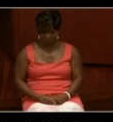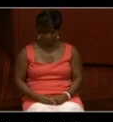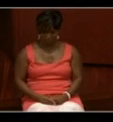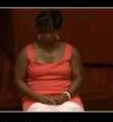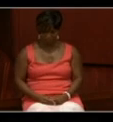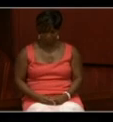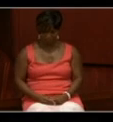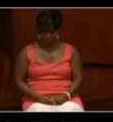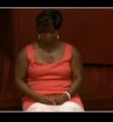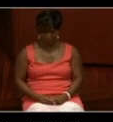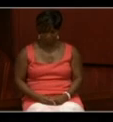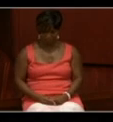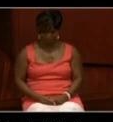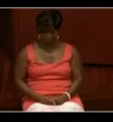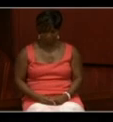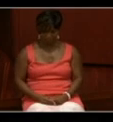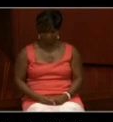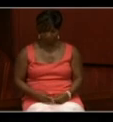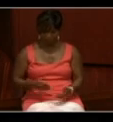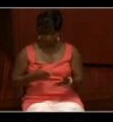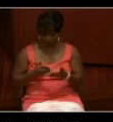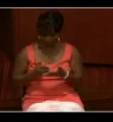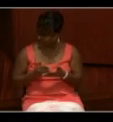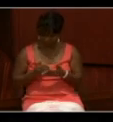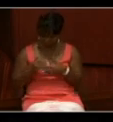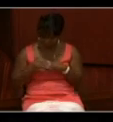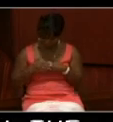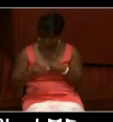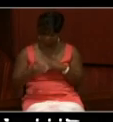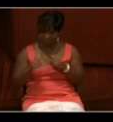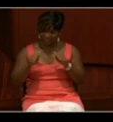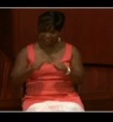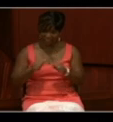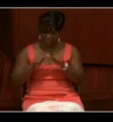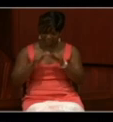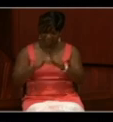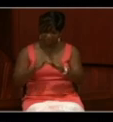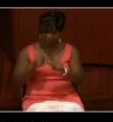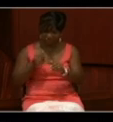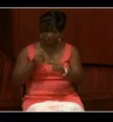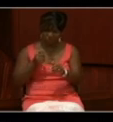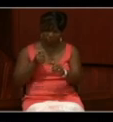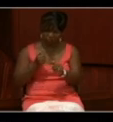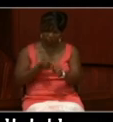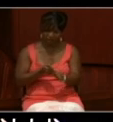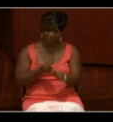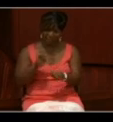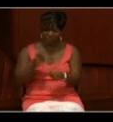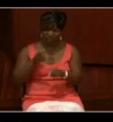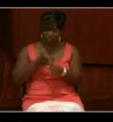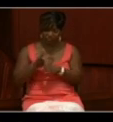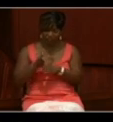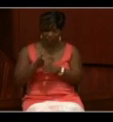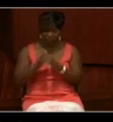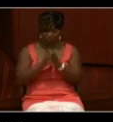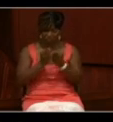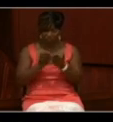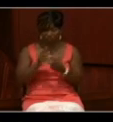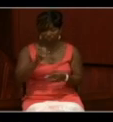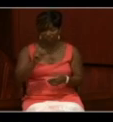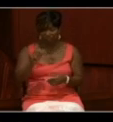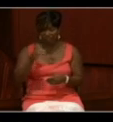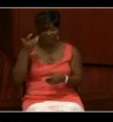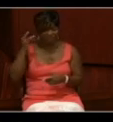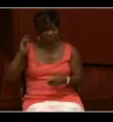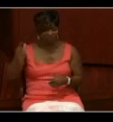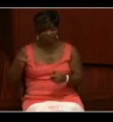All right. So moving along. And I could continue to track his career. Here's the logbook for USS California, the first page.